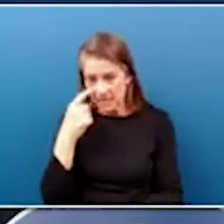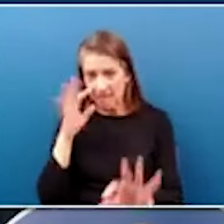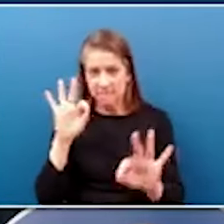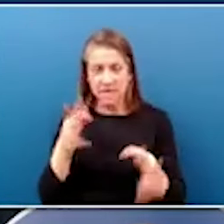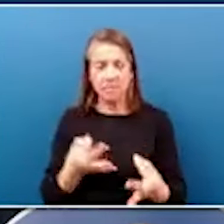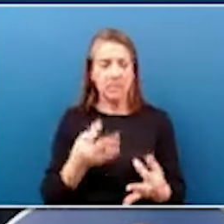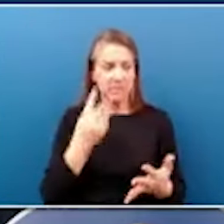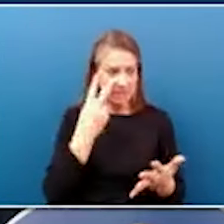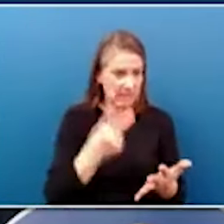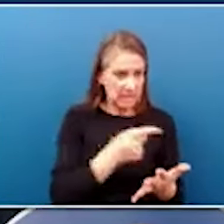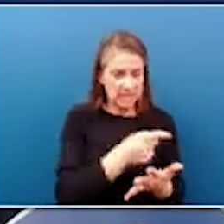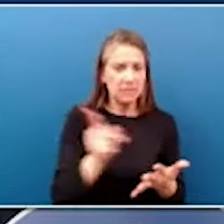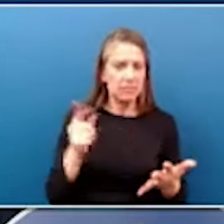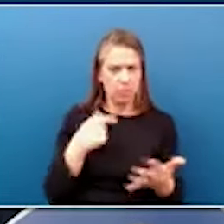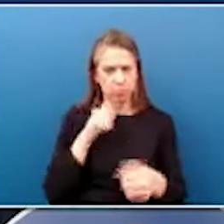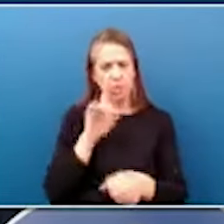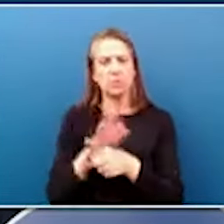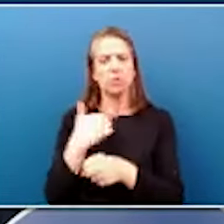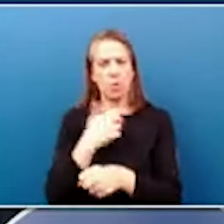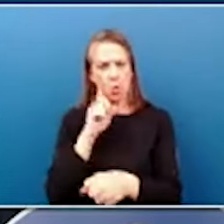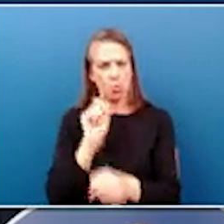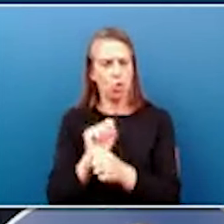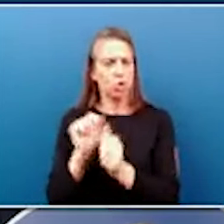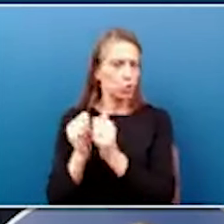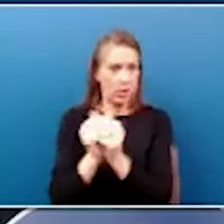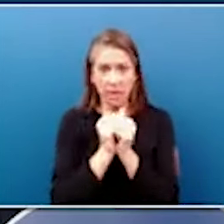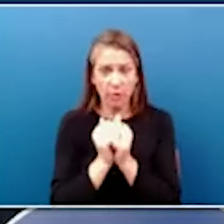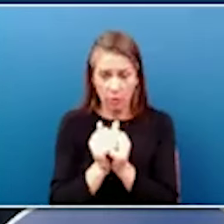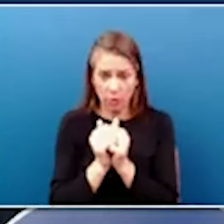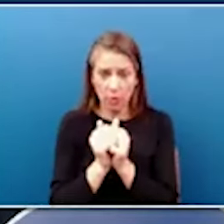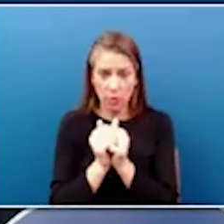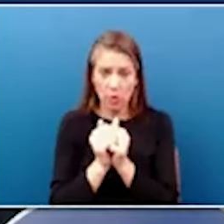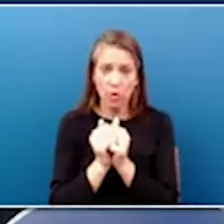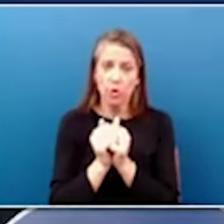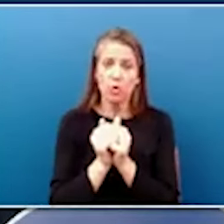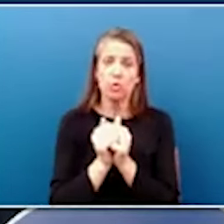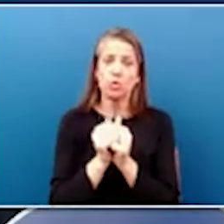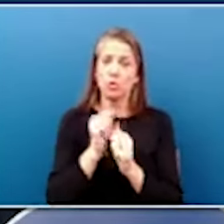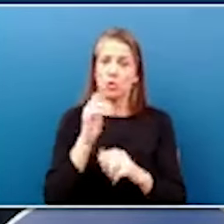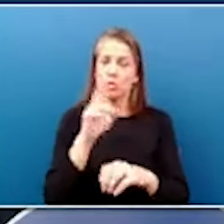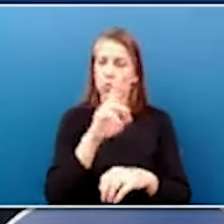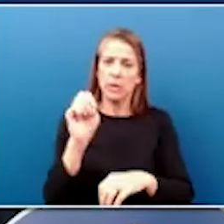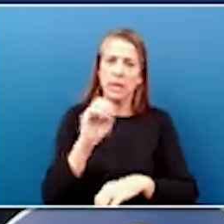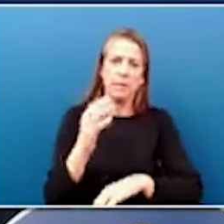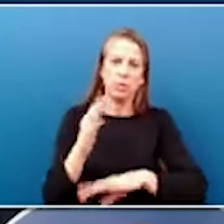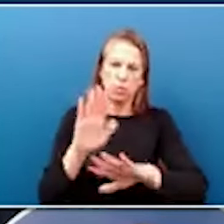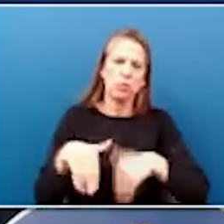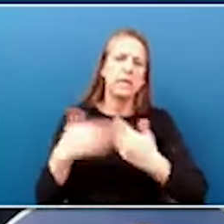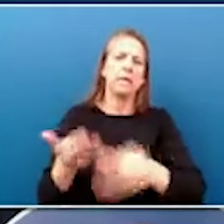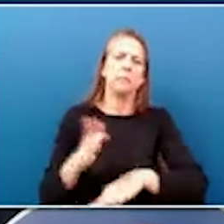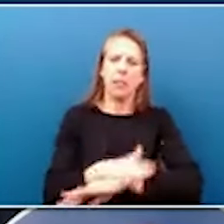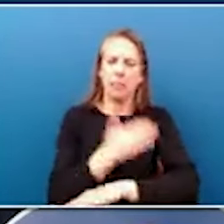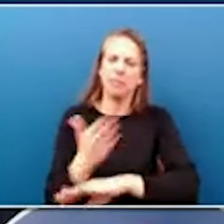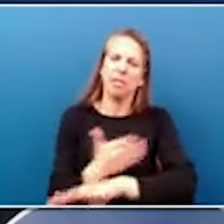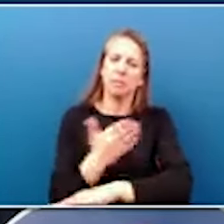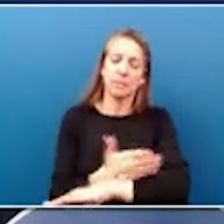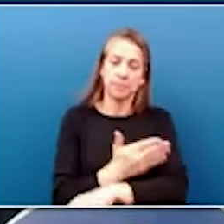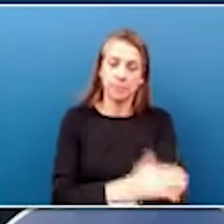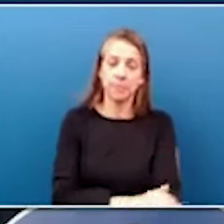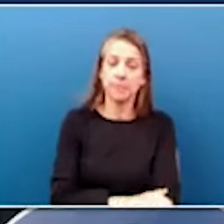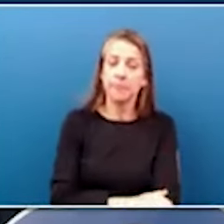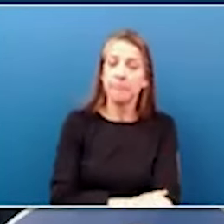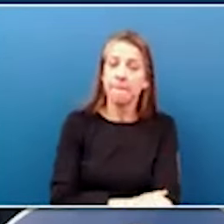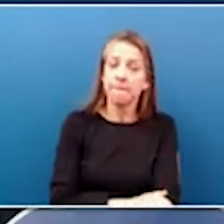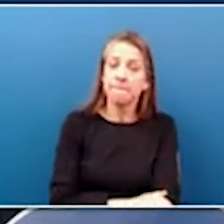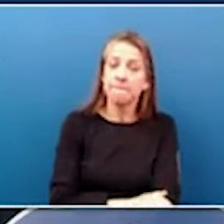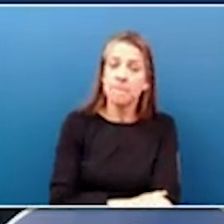and to promise that we will work together to dig out and to rebuild. The key update on this is